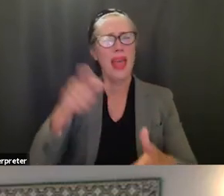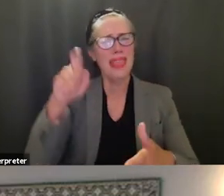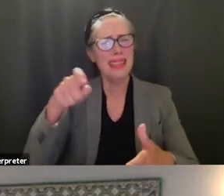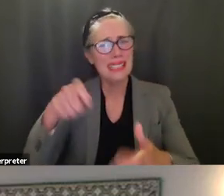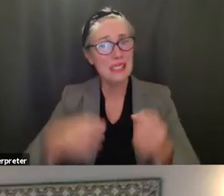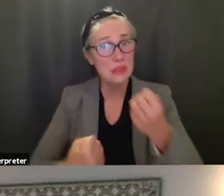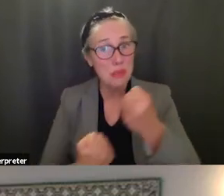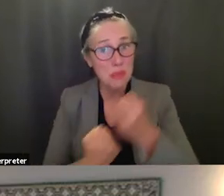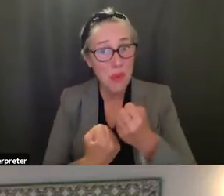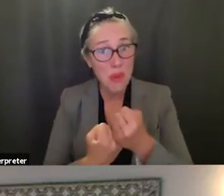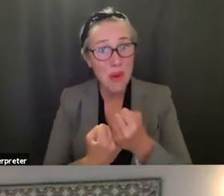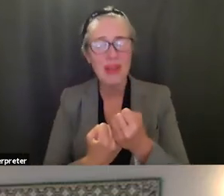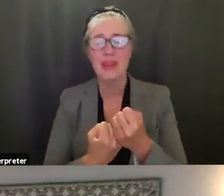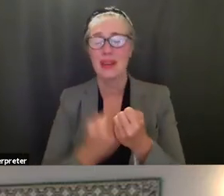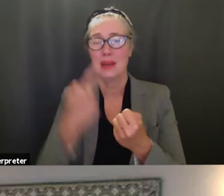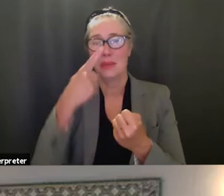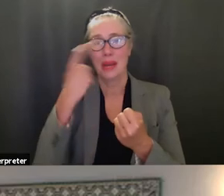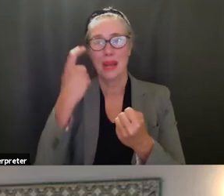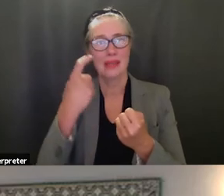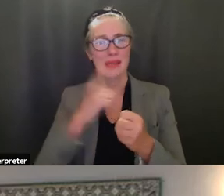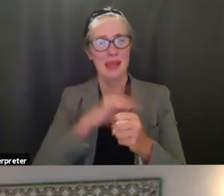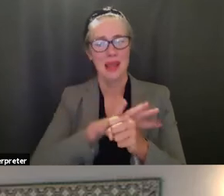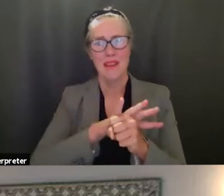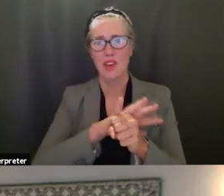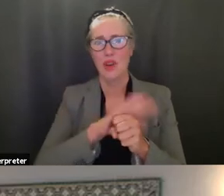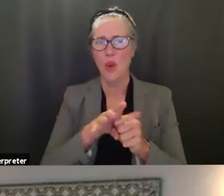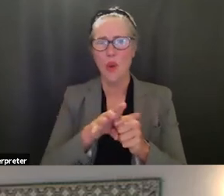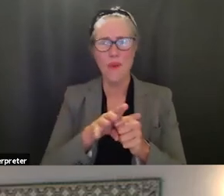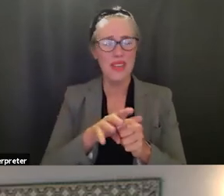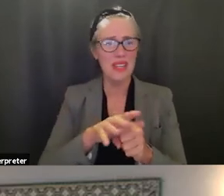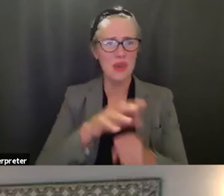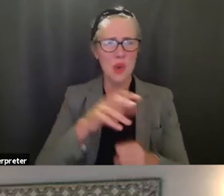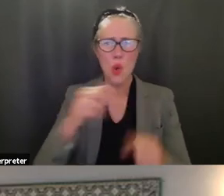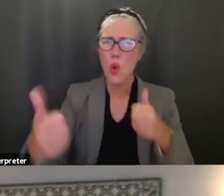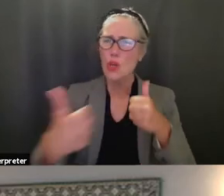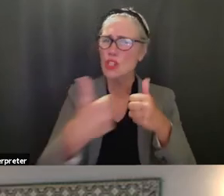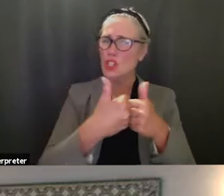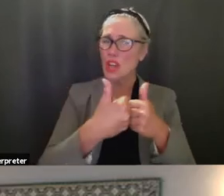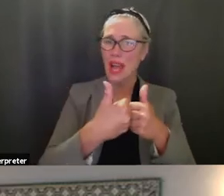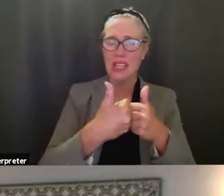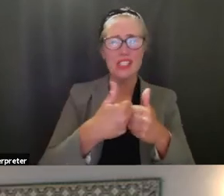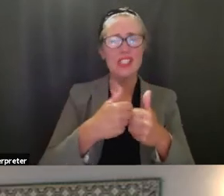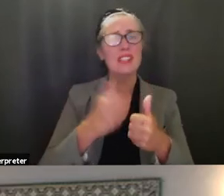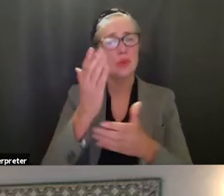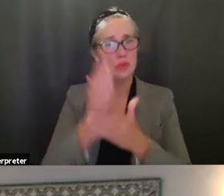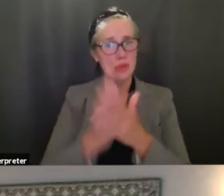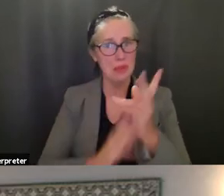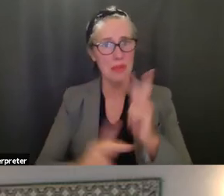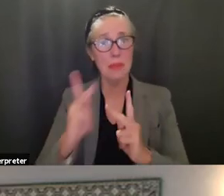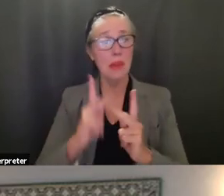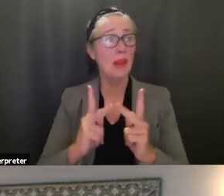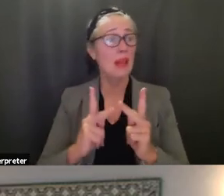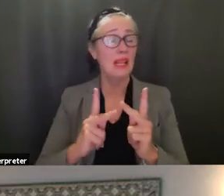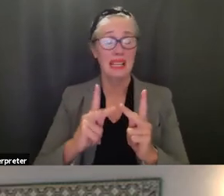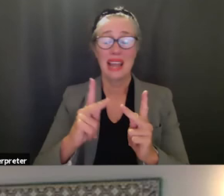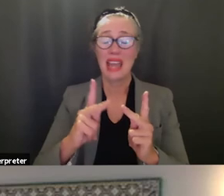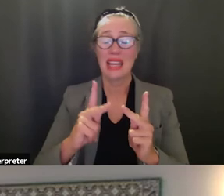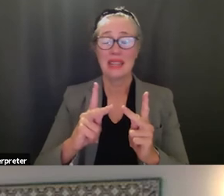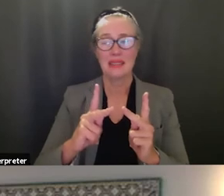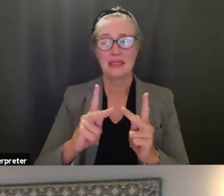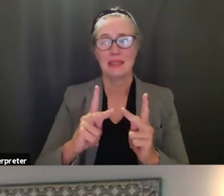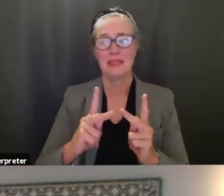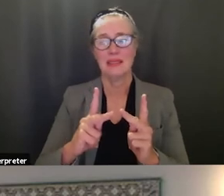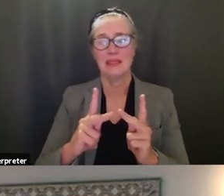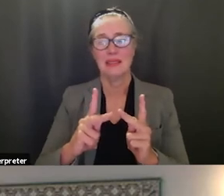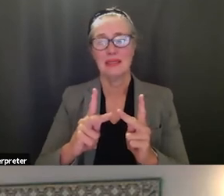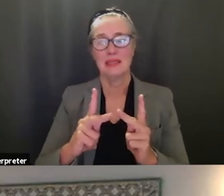and after covet and so forth and it is it's there's disproportionality in terms of how um how